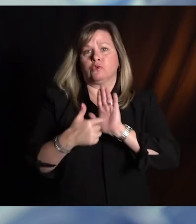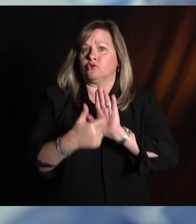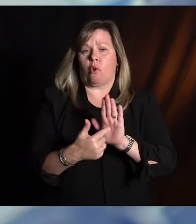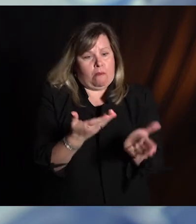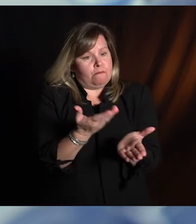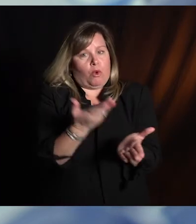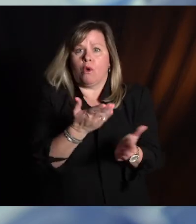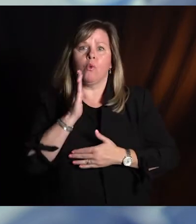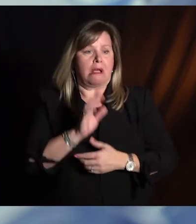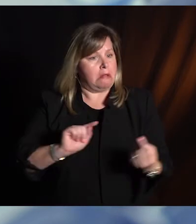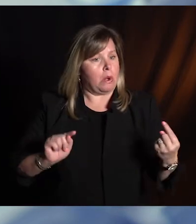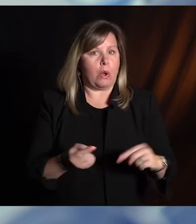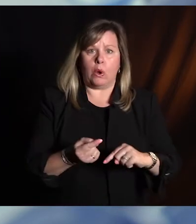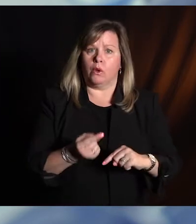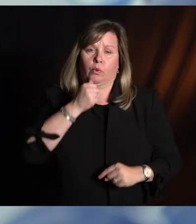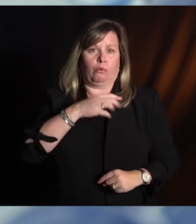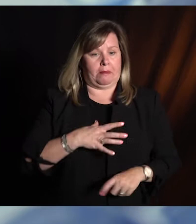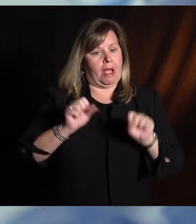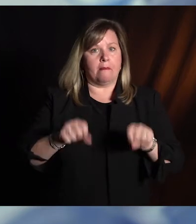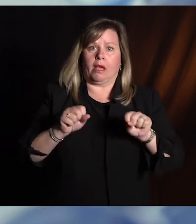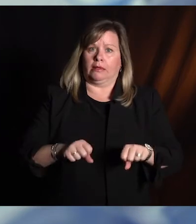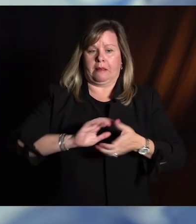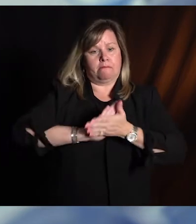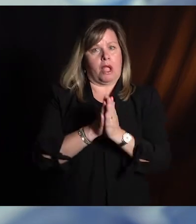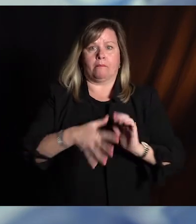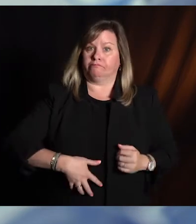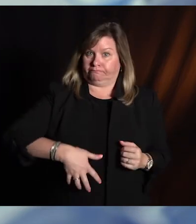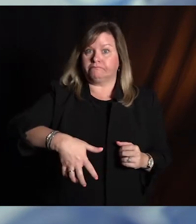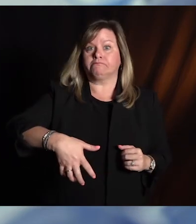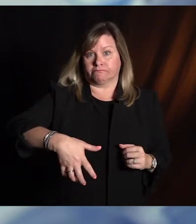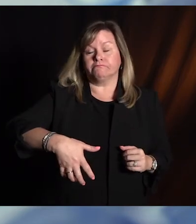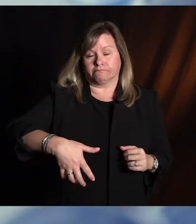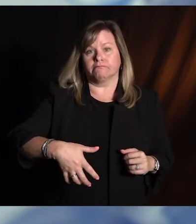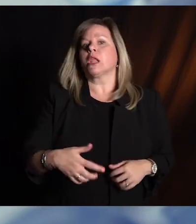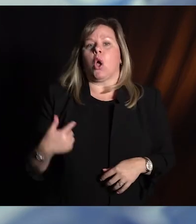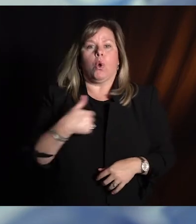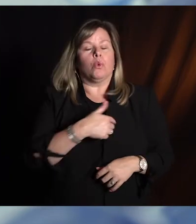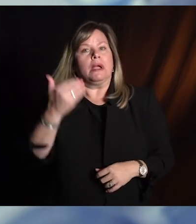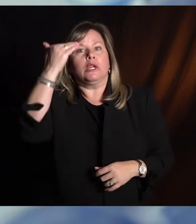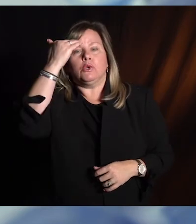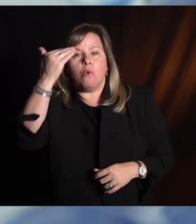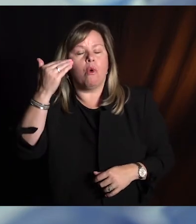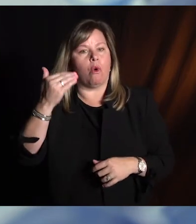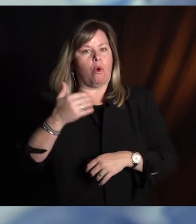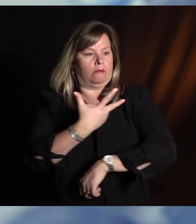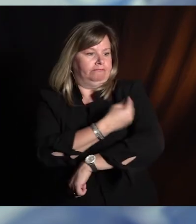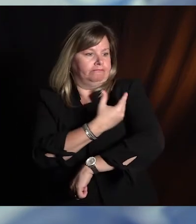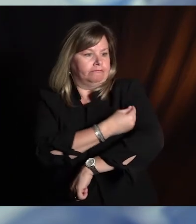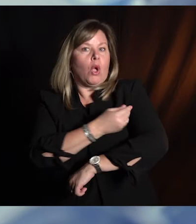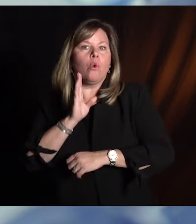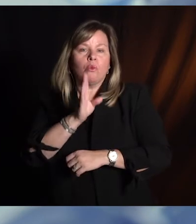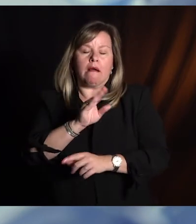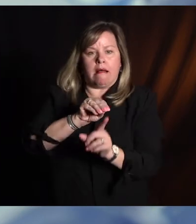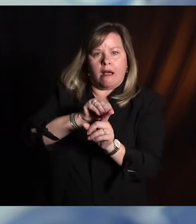mechanism, no known biological mechanism to explain or to project or forecast that it would affect fertility